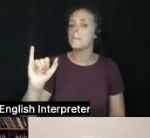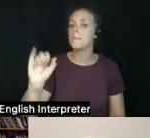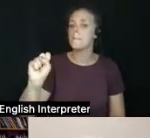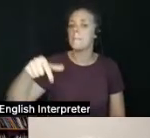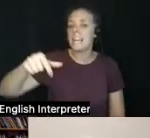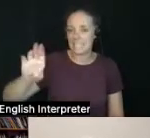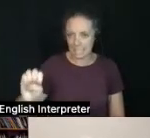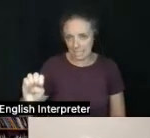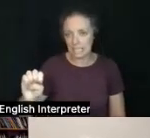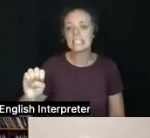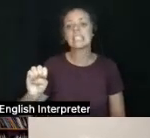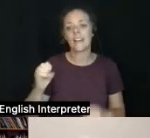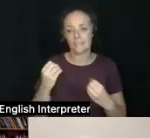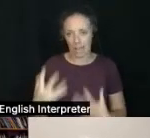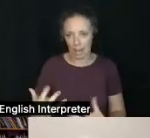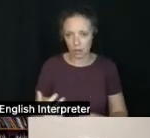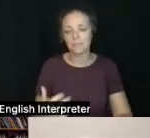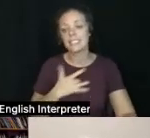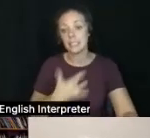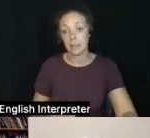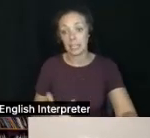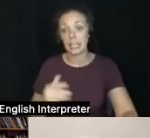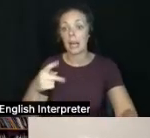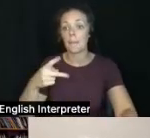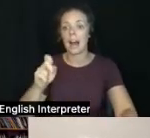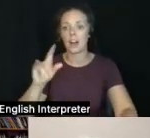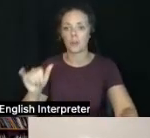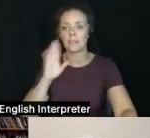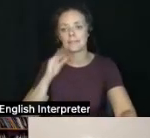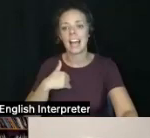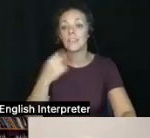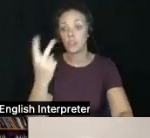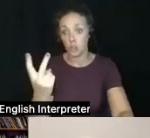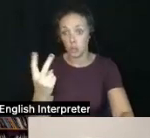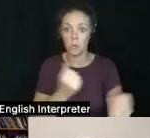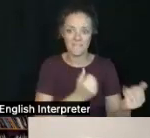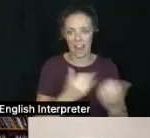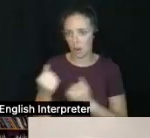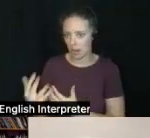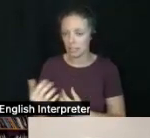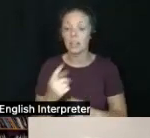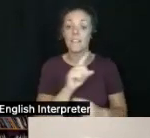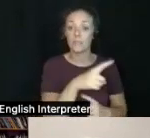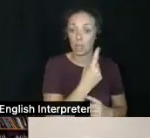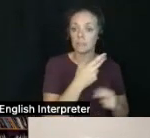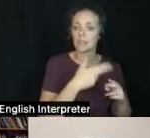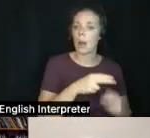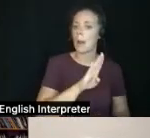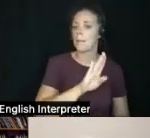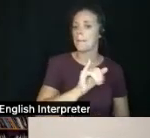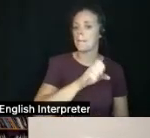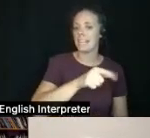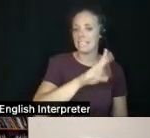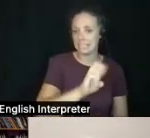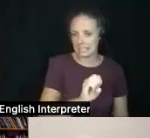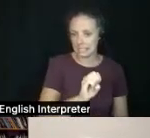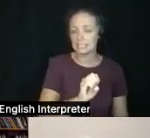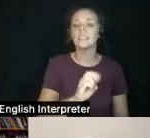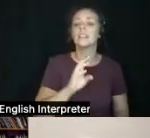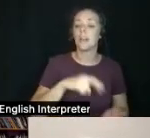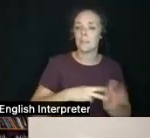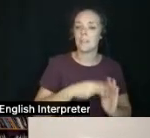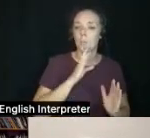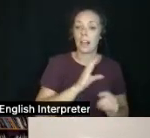So typically in pottery, there tend to be two firings. The first firing is called a bisque firing. It takes it from being